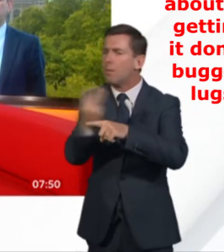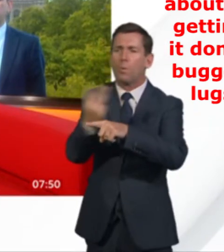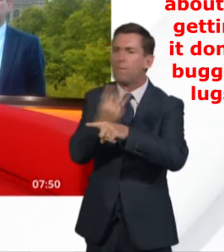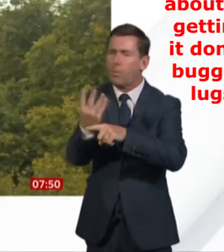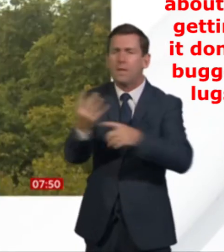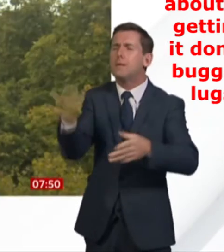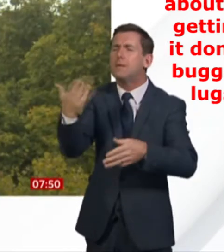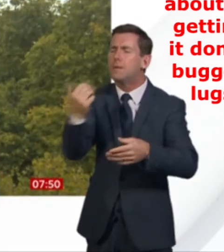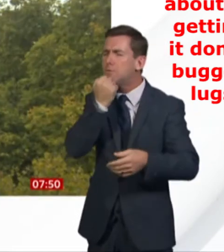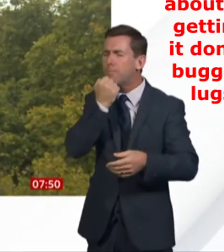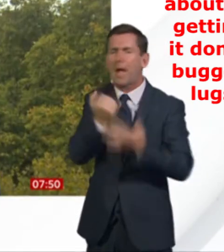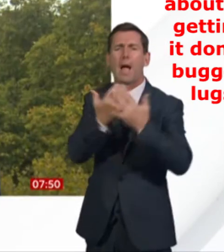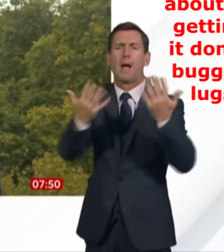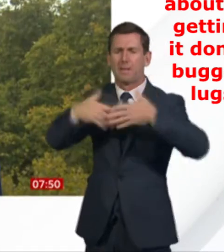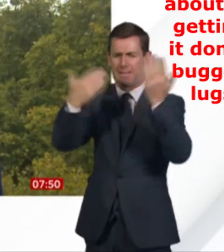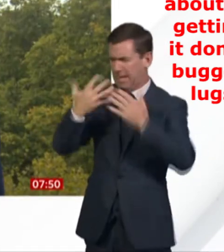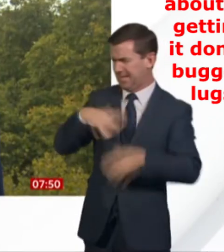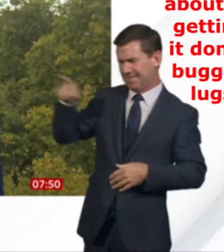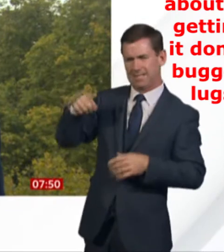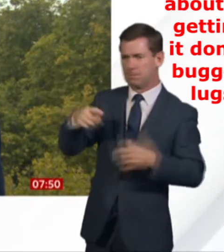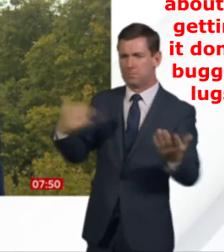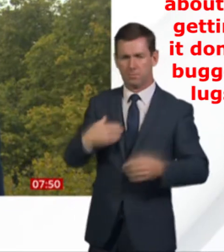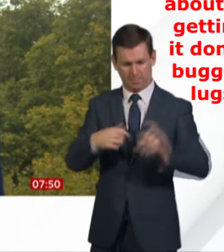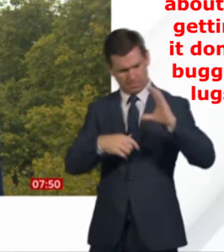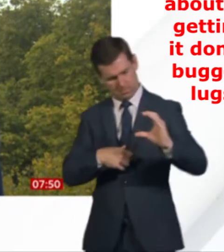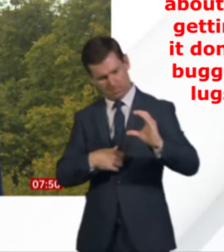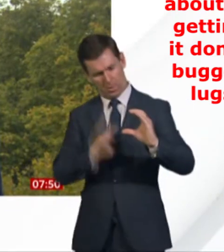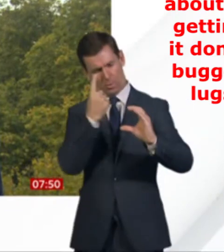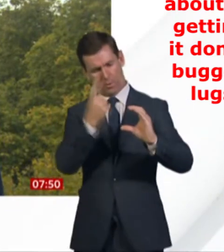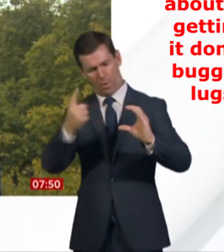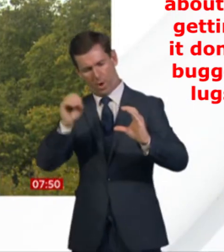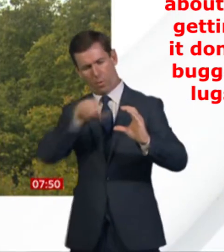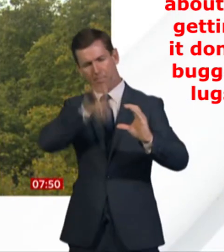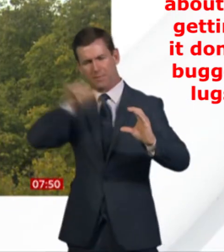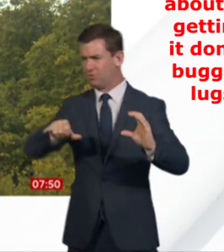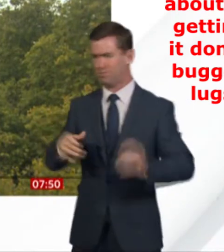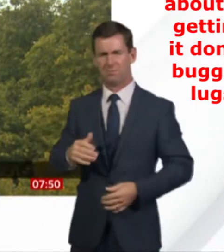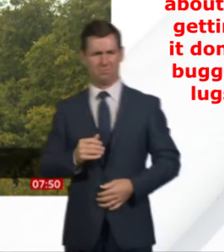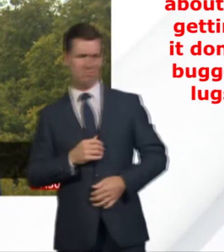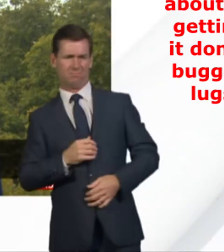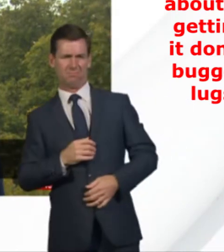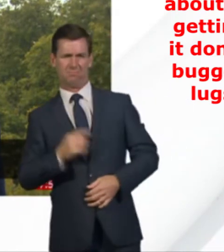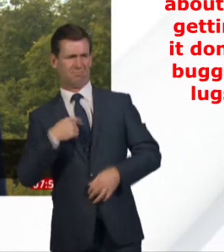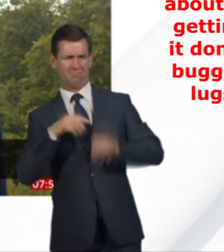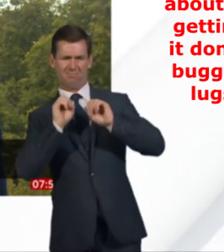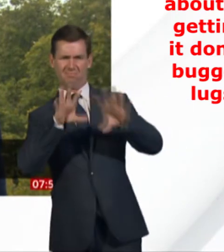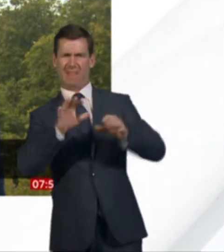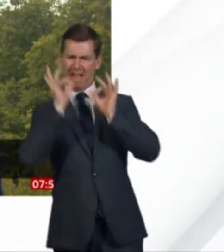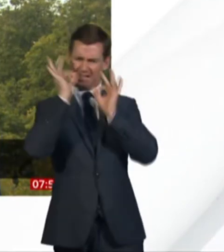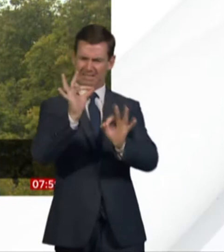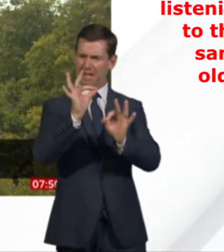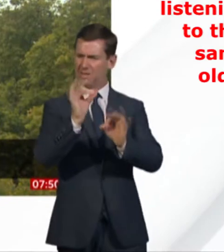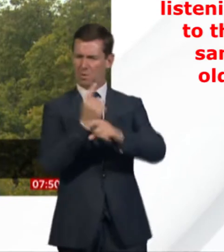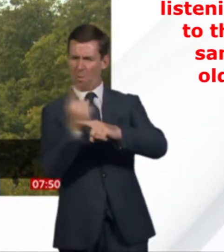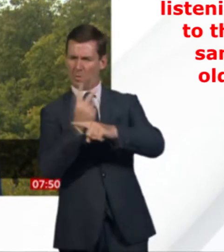absolute numbers. How many days do you need to debate this bill? 110 pages? Well, I'm not going to put the exact number of days. I don't think, actually, I don't think, by the way, that